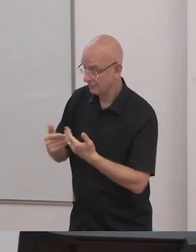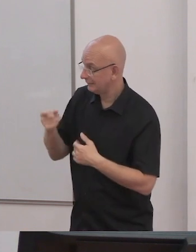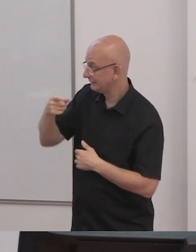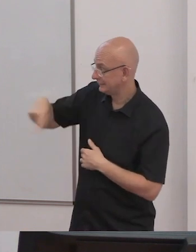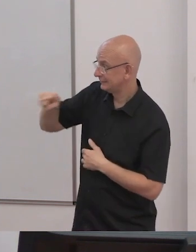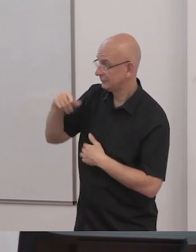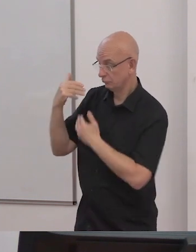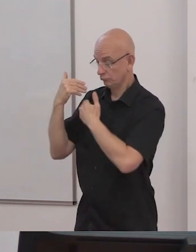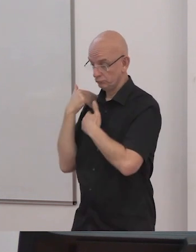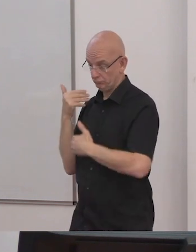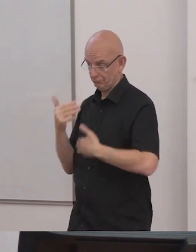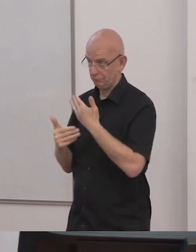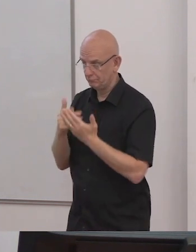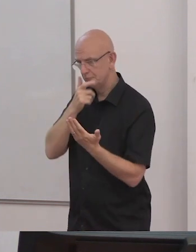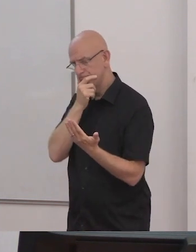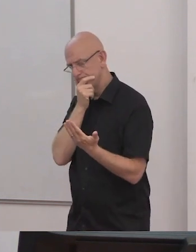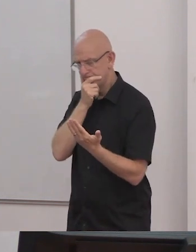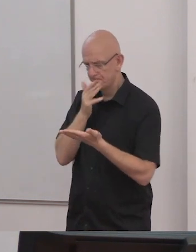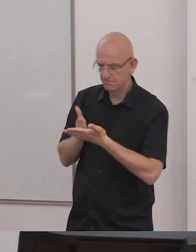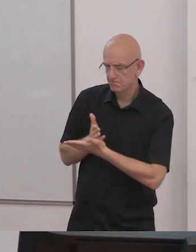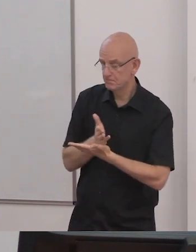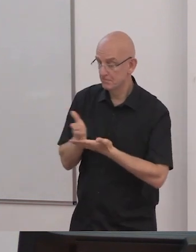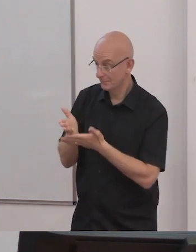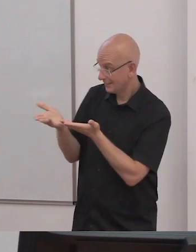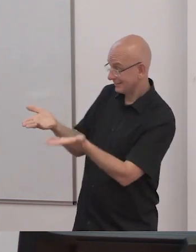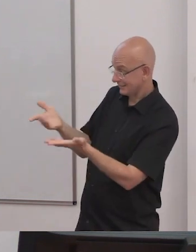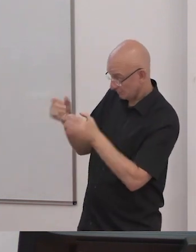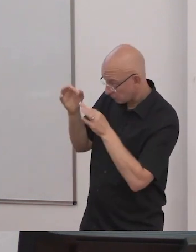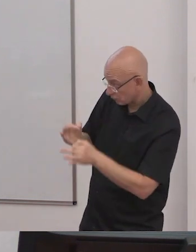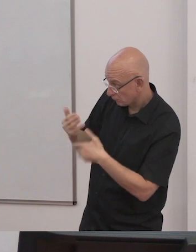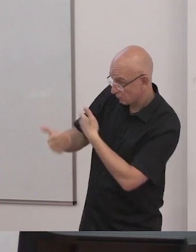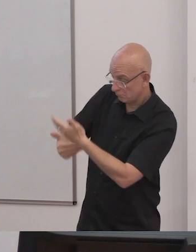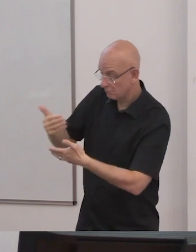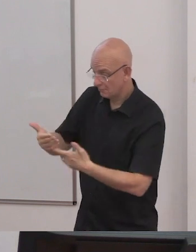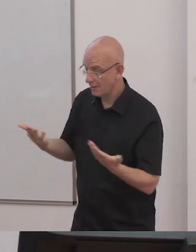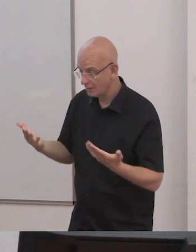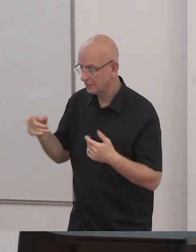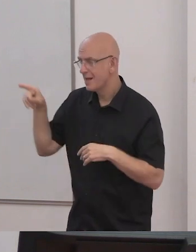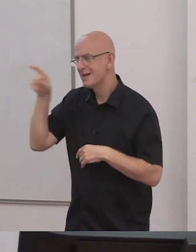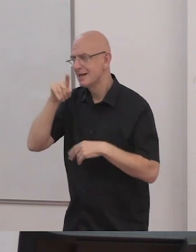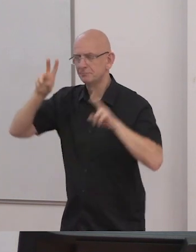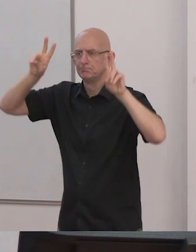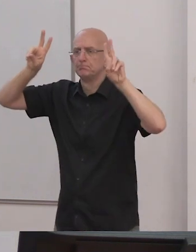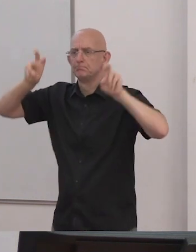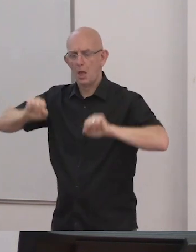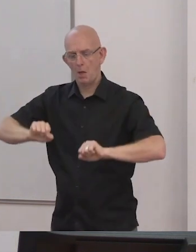possible, practicable and in the best interests of the child and the least